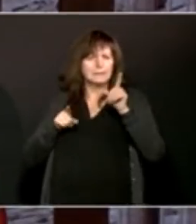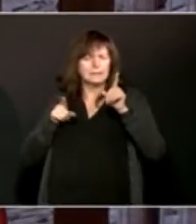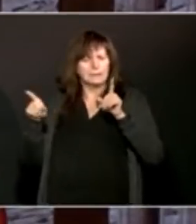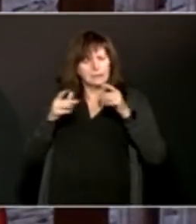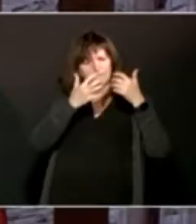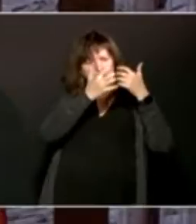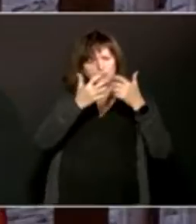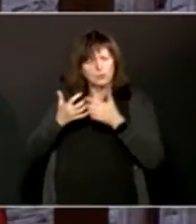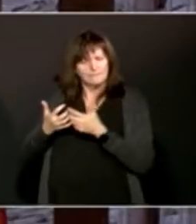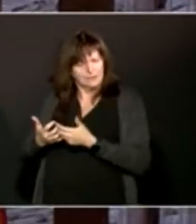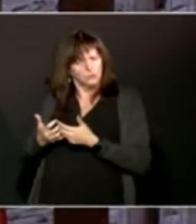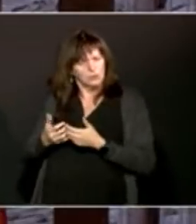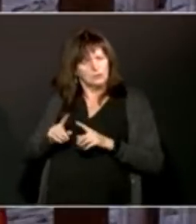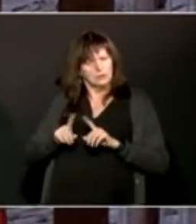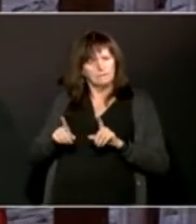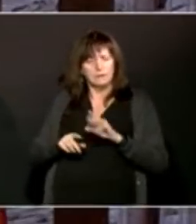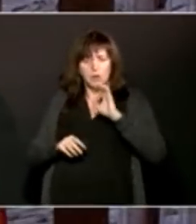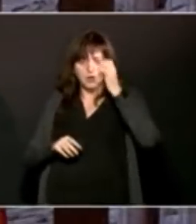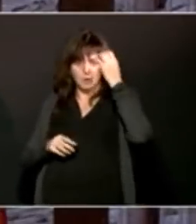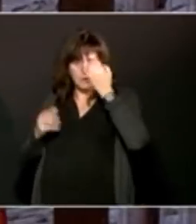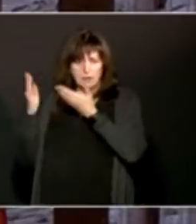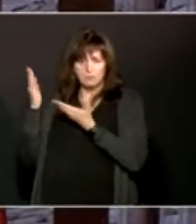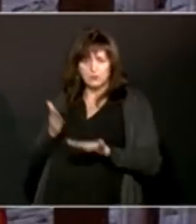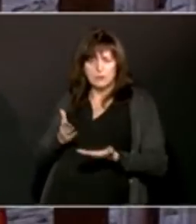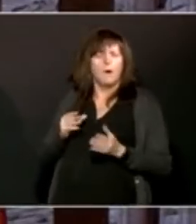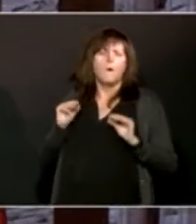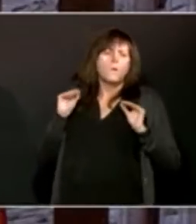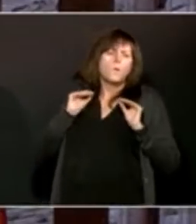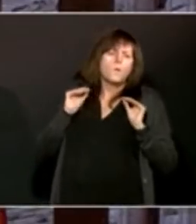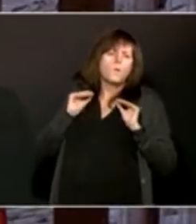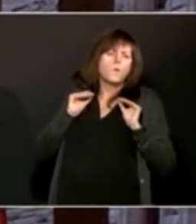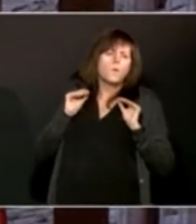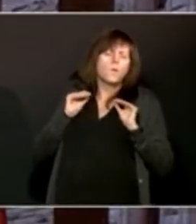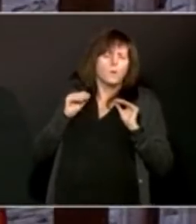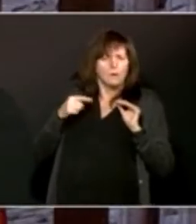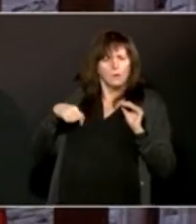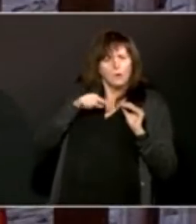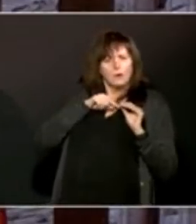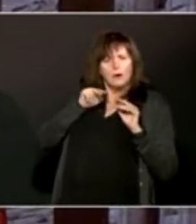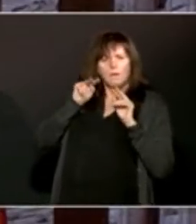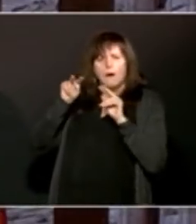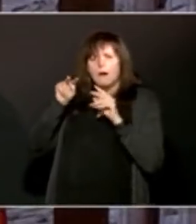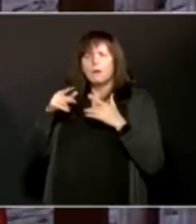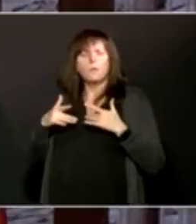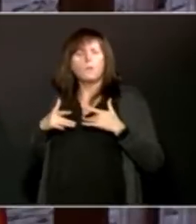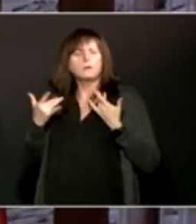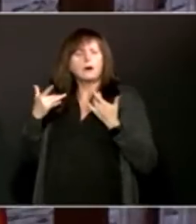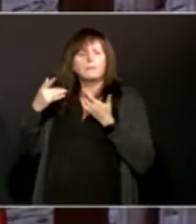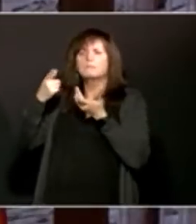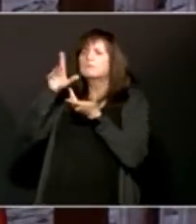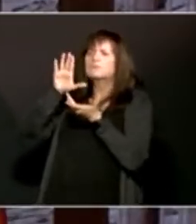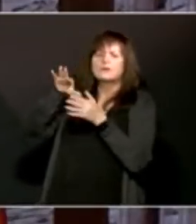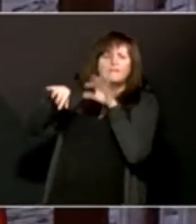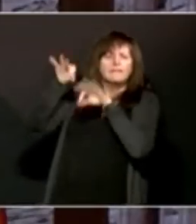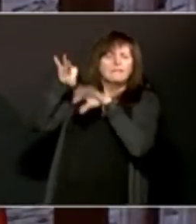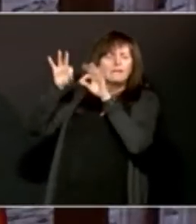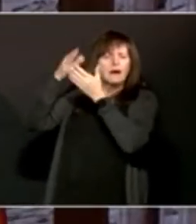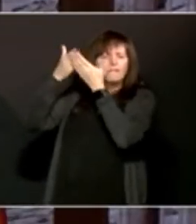sector at this time. So we're watching to see what they find out, investigate. We have enough supply to make sure we can